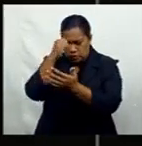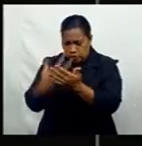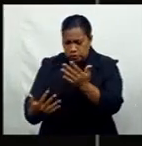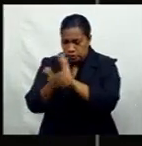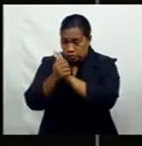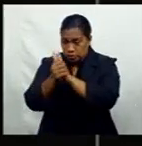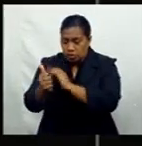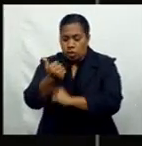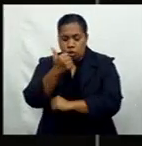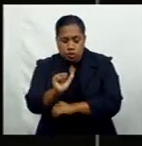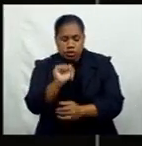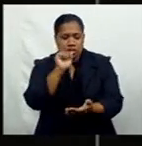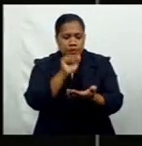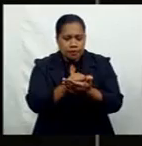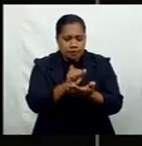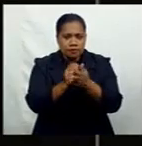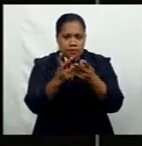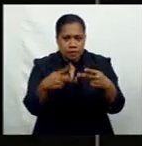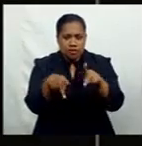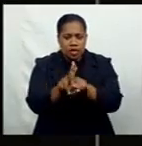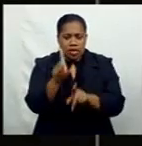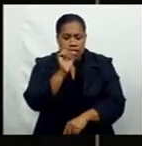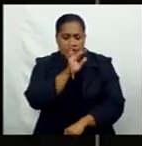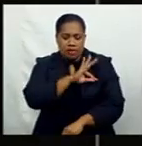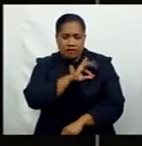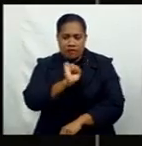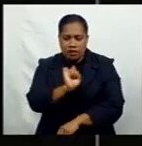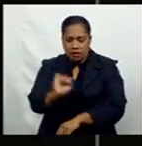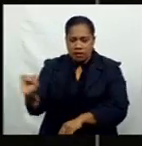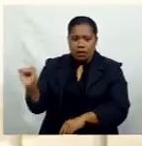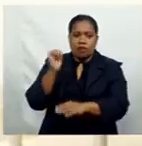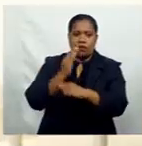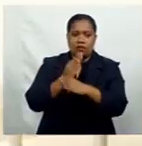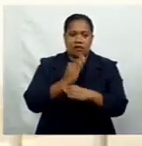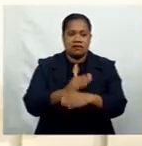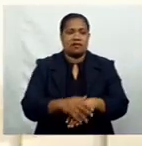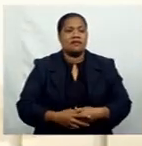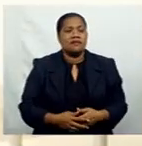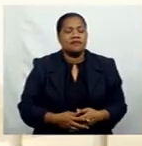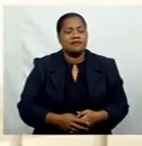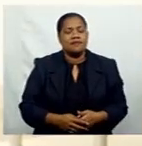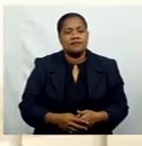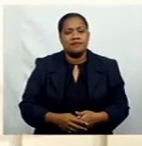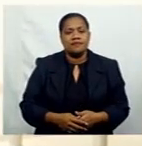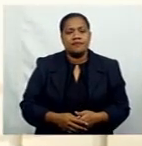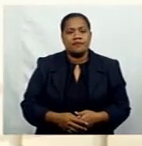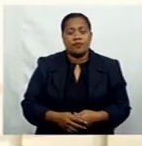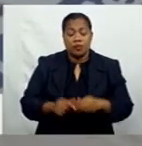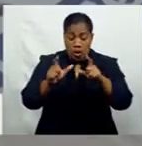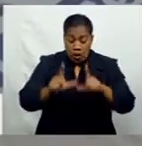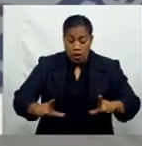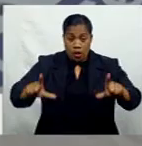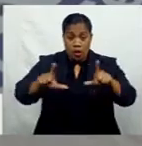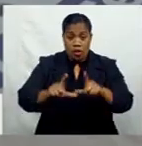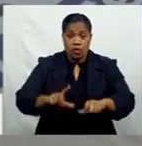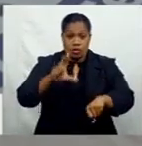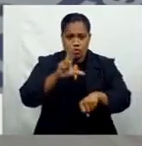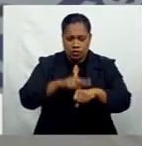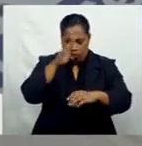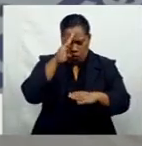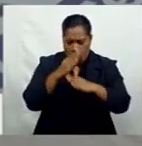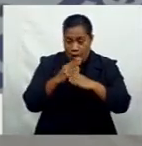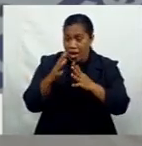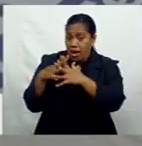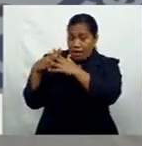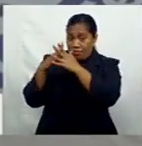areas to benefit their whole operation. Kritika Kumar reports. Local doctors are hoping the American experts will